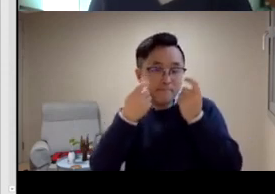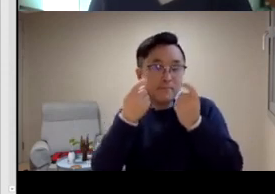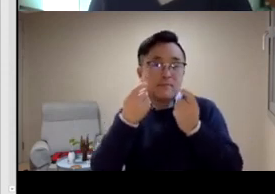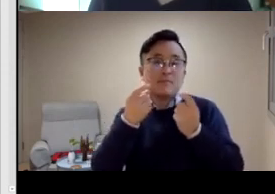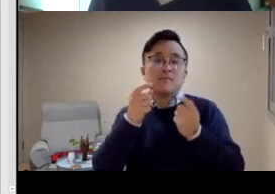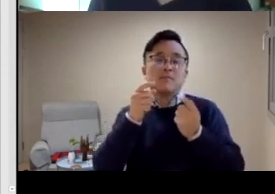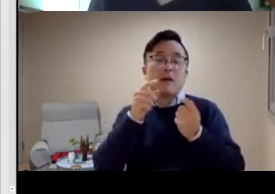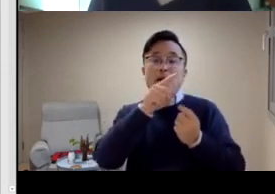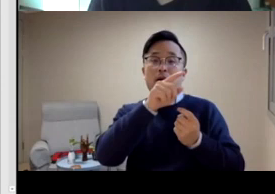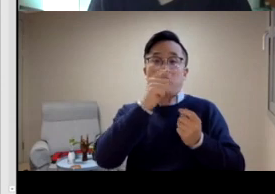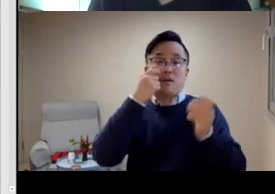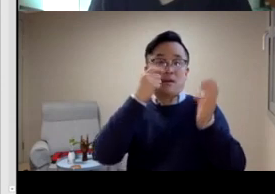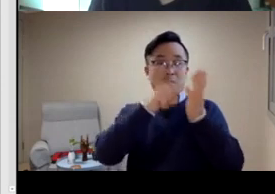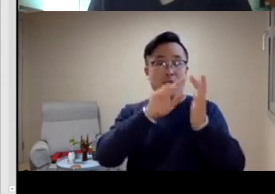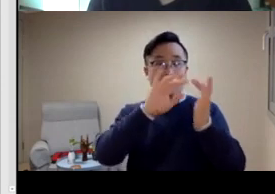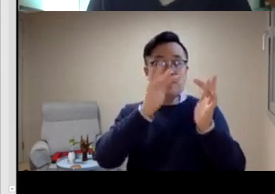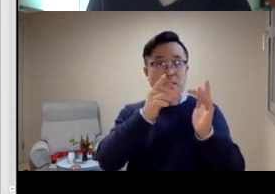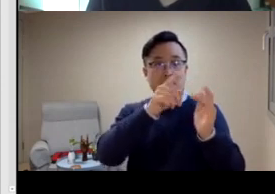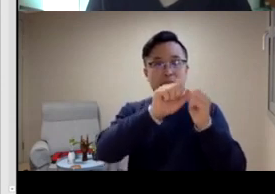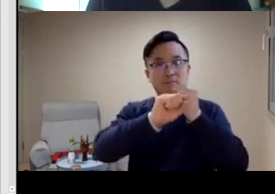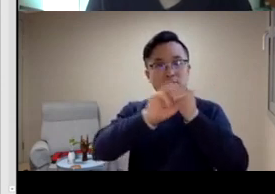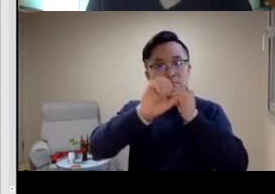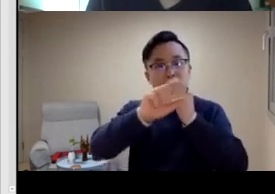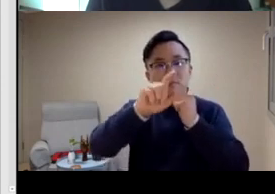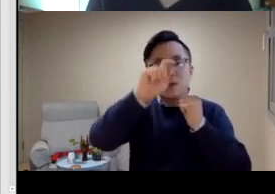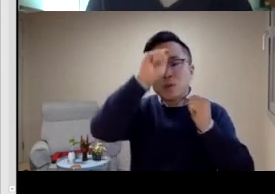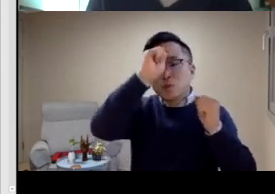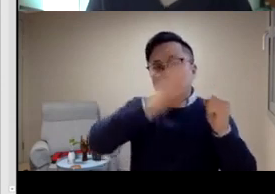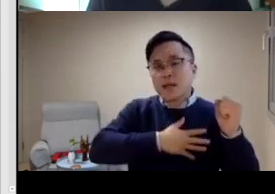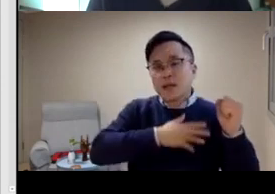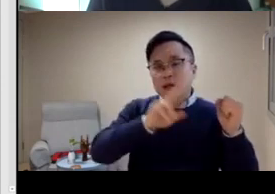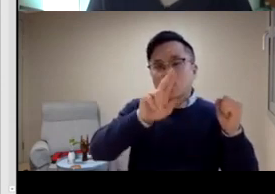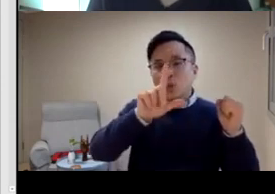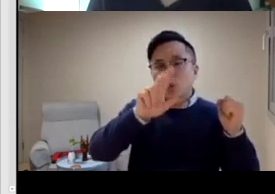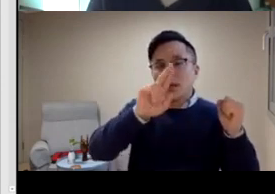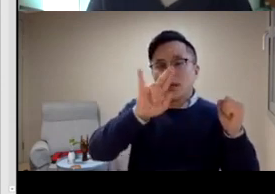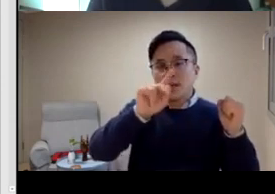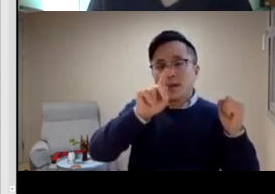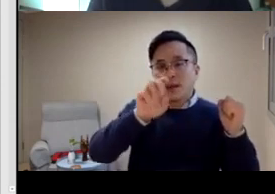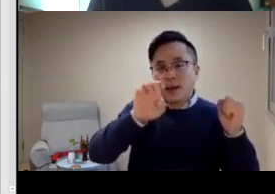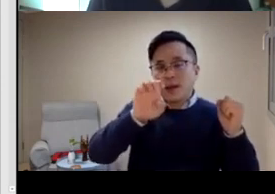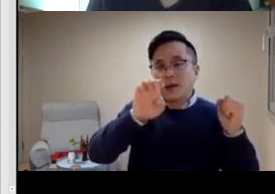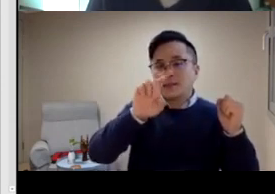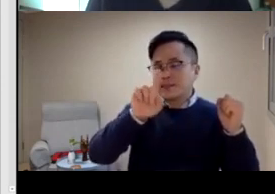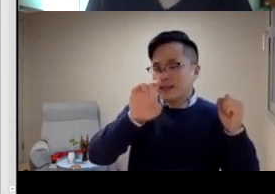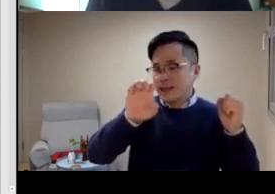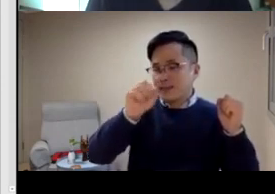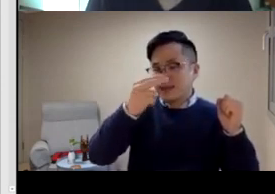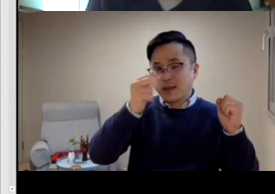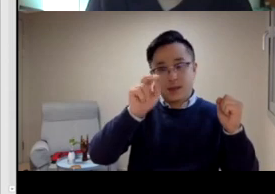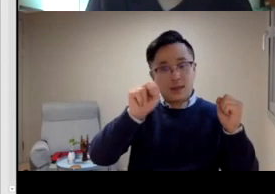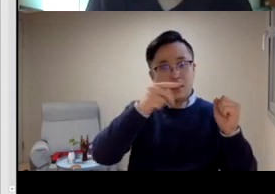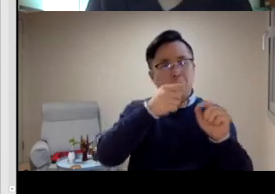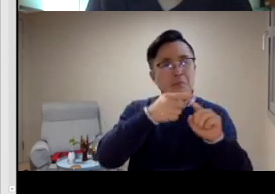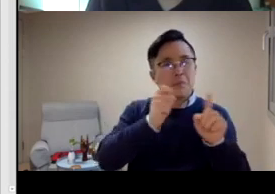I was still learning a lot. I was still learning a lot about sign language and about sign language linguistics.